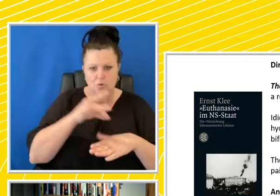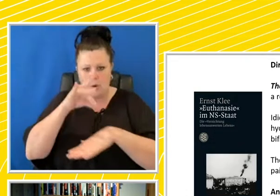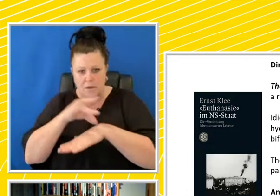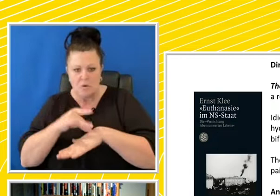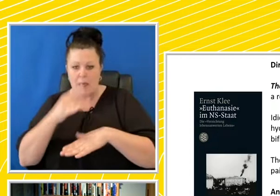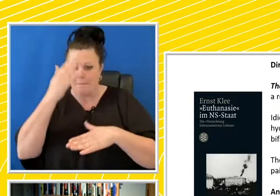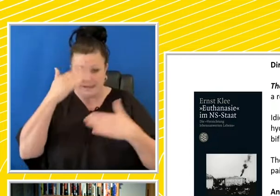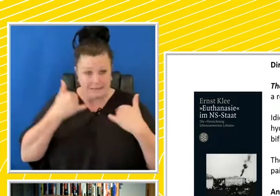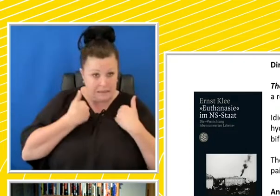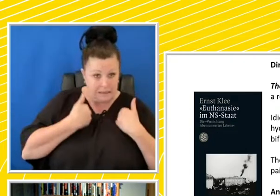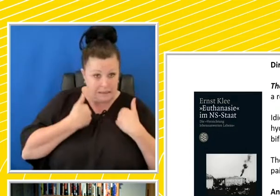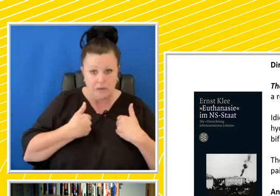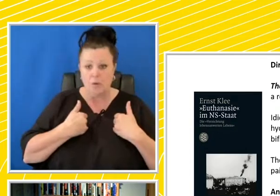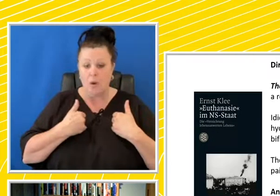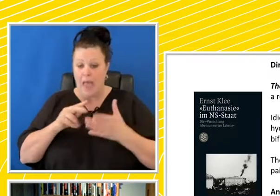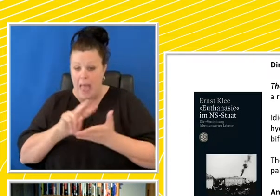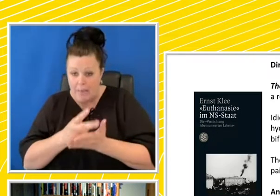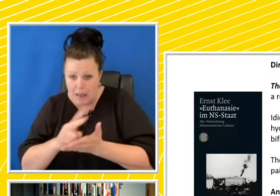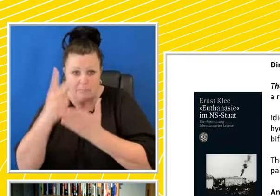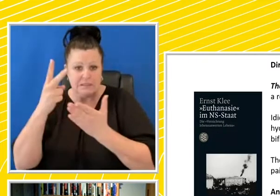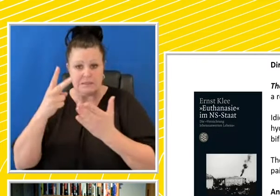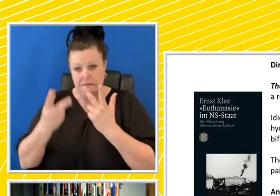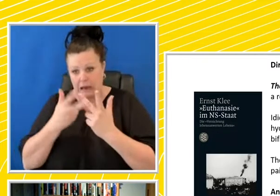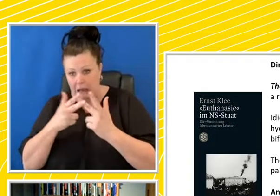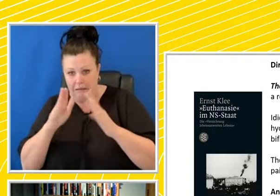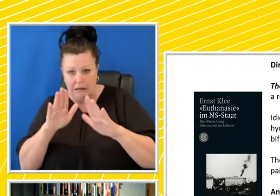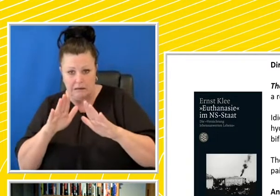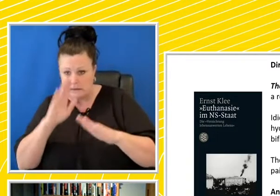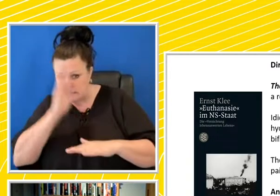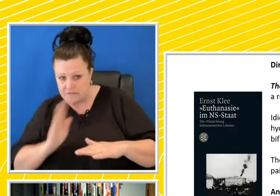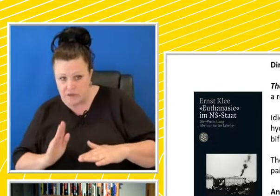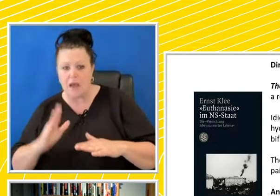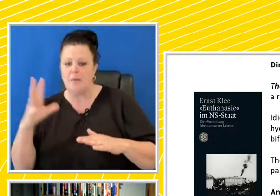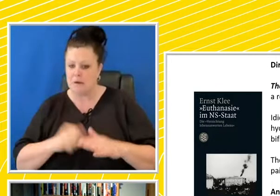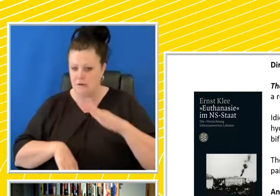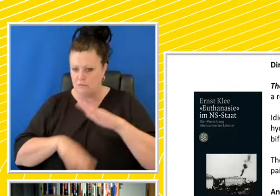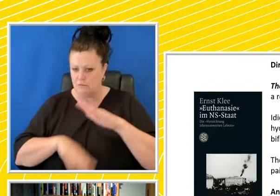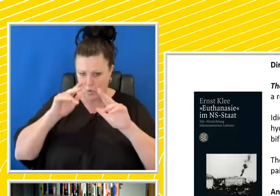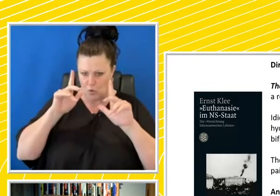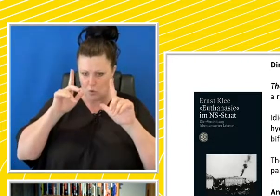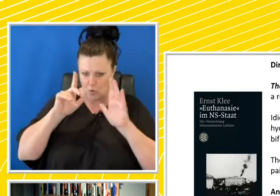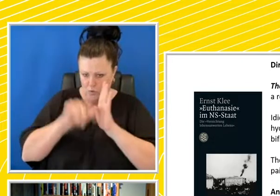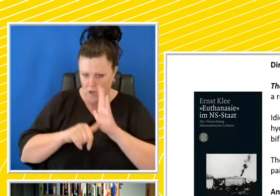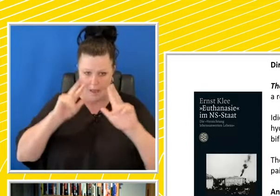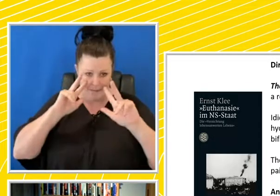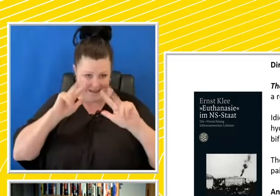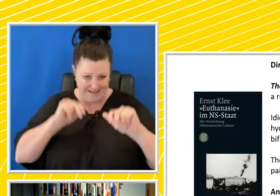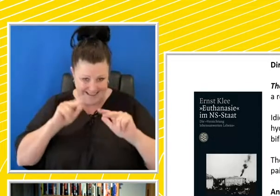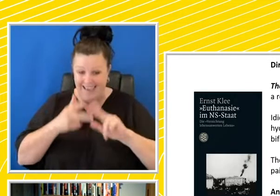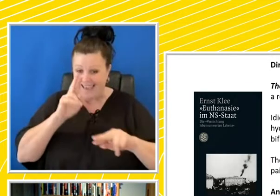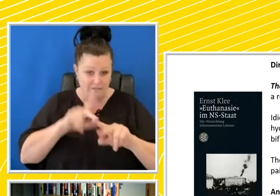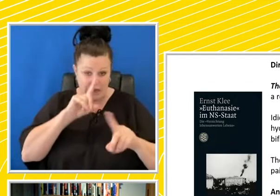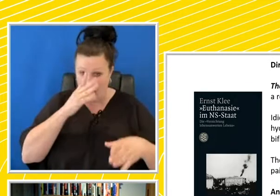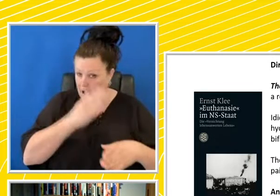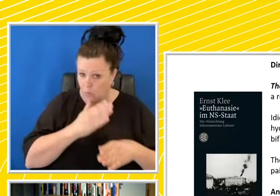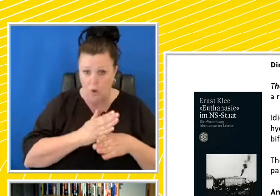epileptics and feeble-minded are cared for on a long-term basis. All patients had to be reported who could not work and suffer from schizophrenia,